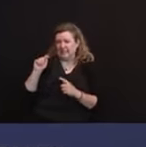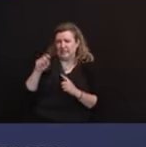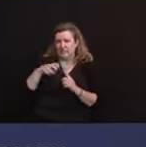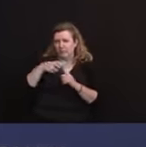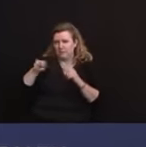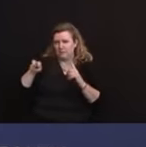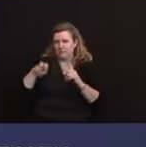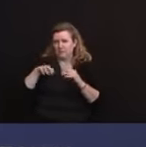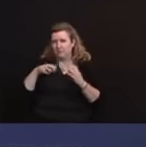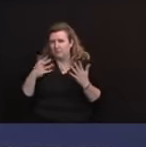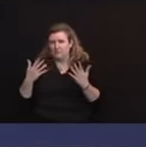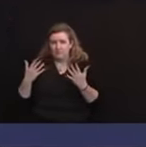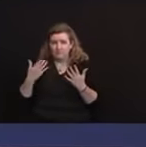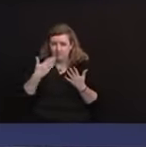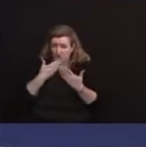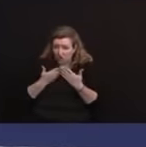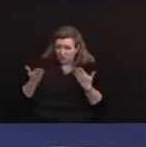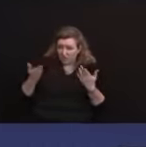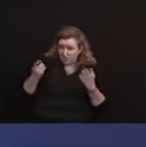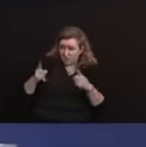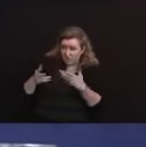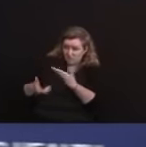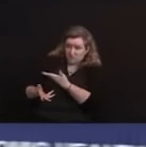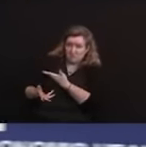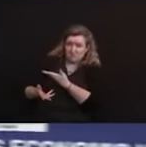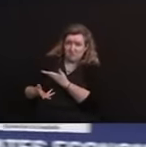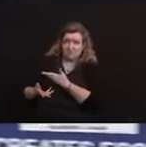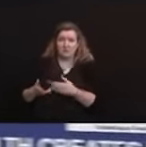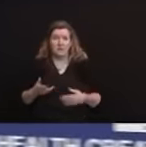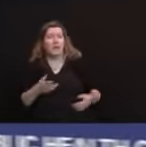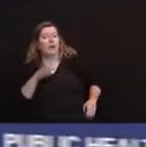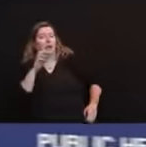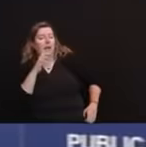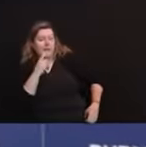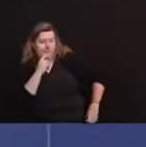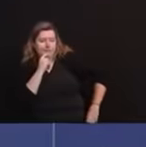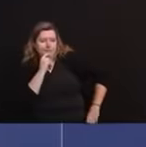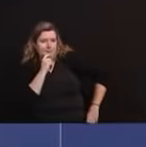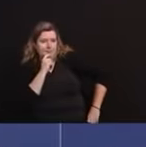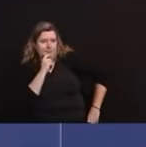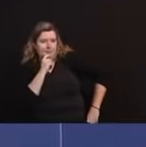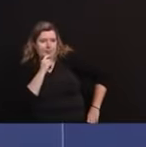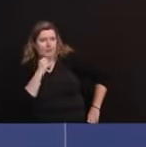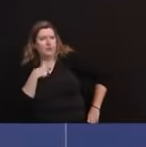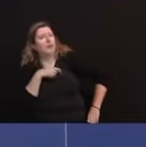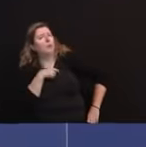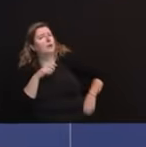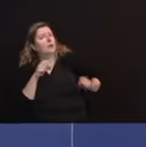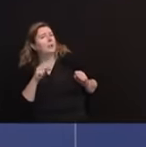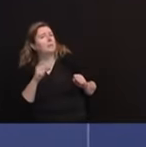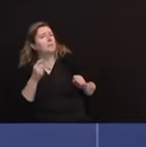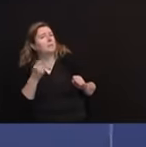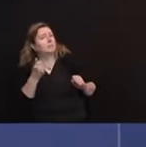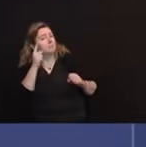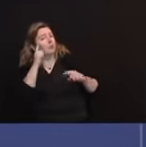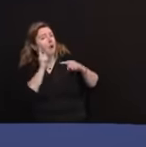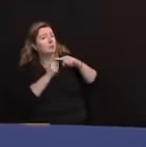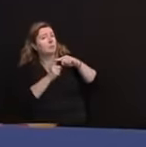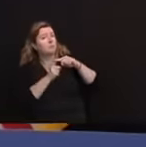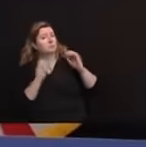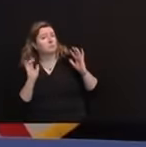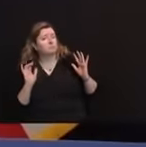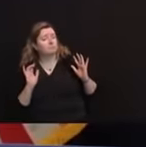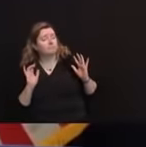way? I do think that there is certainly room for some optimism. As I've said before, one of the big differences